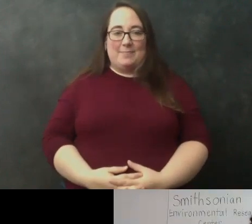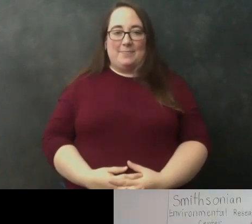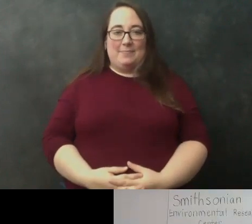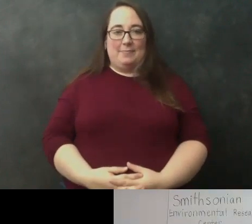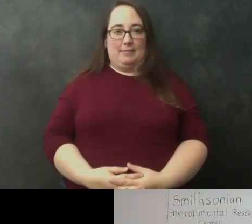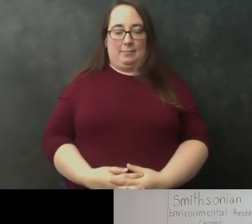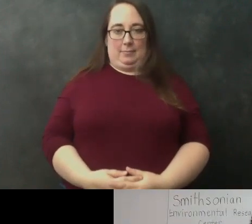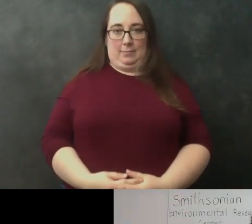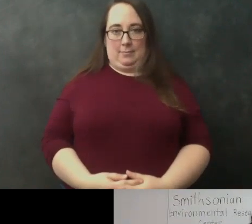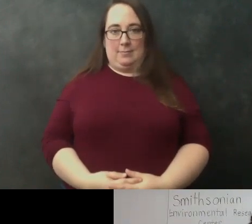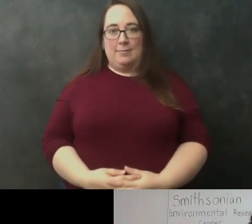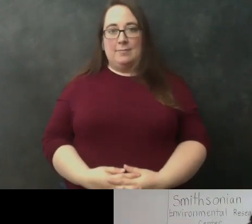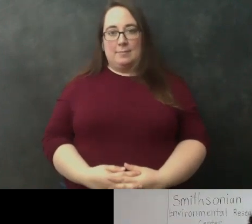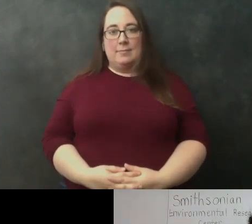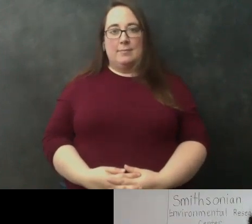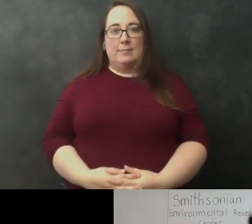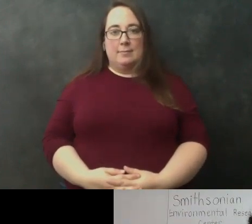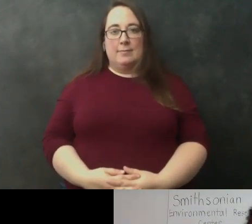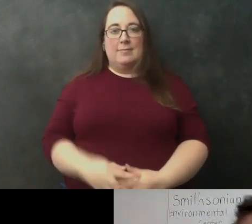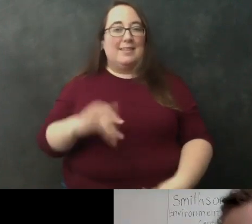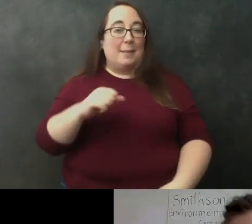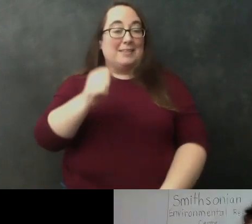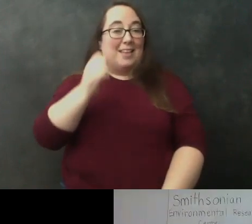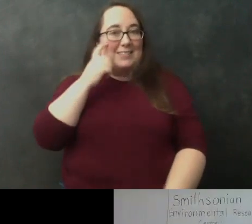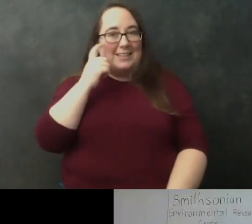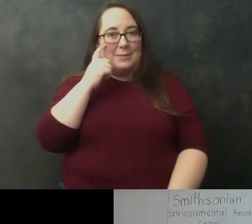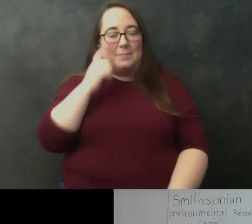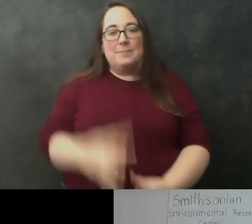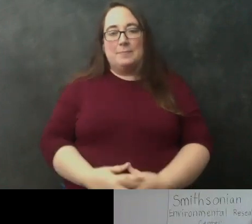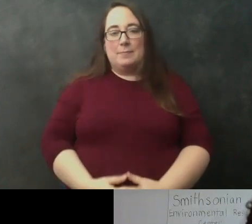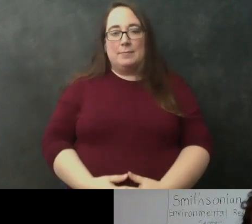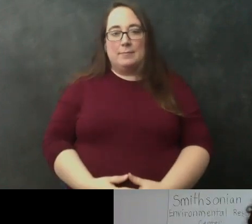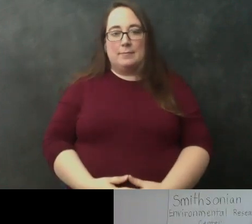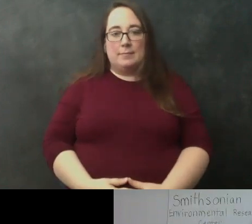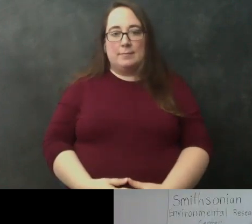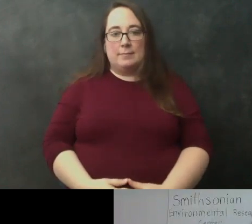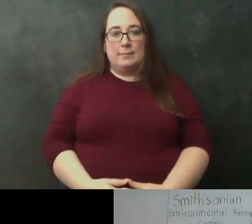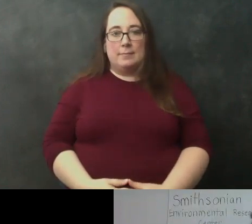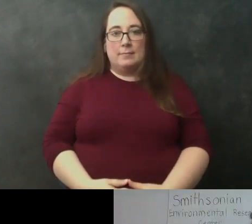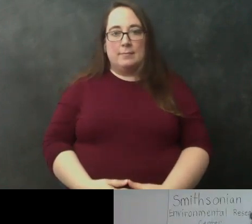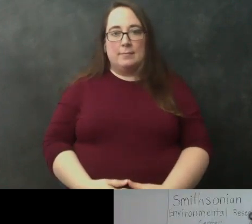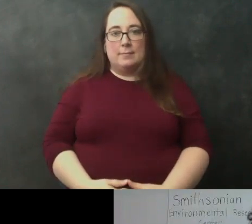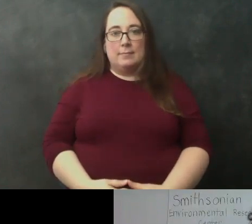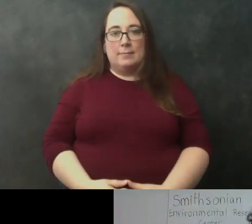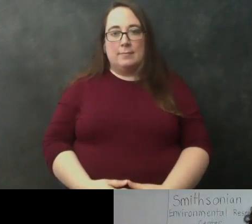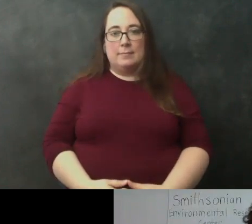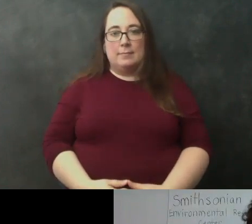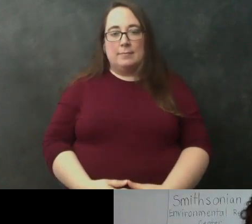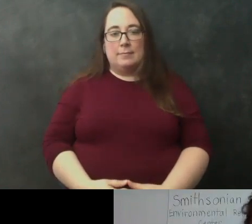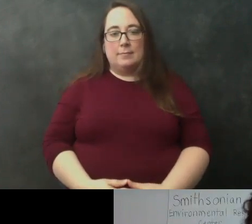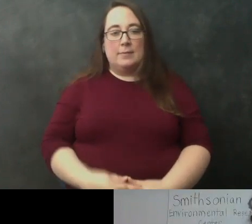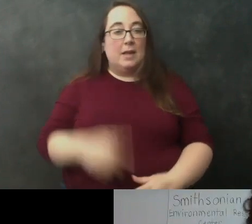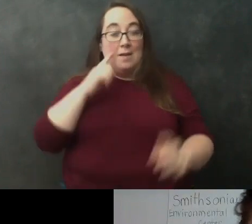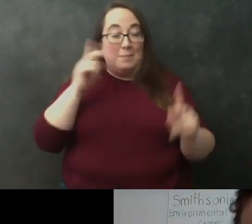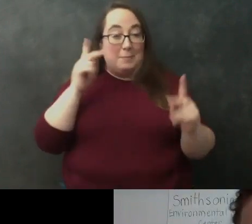yeah that that definitely makes a lot of sense you are i mean for those who don't know katrina lohan her her title